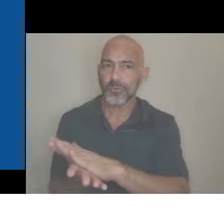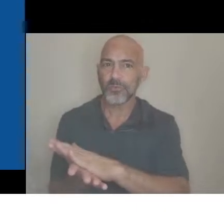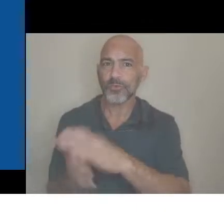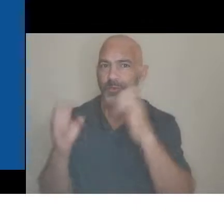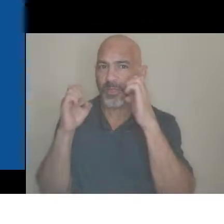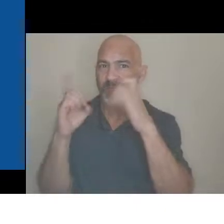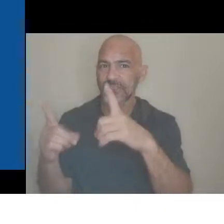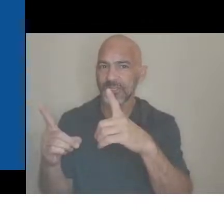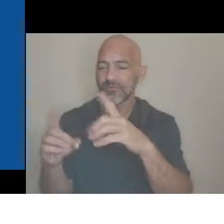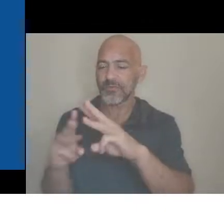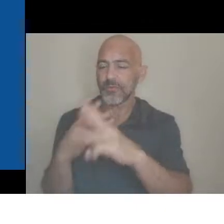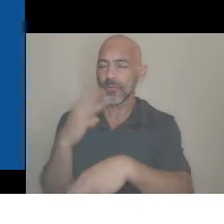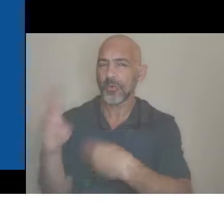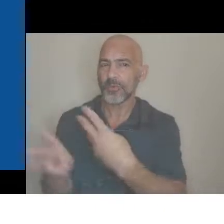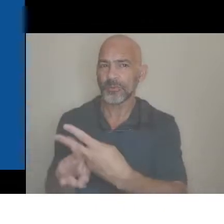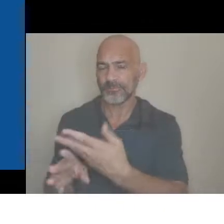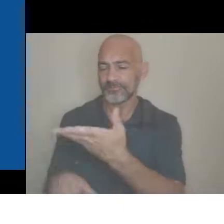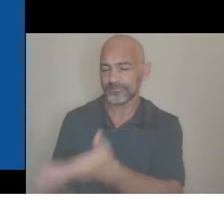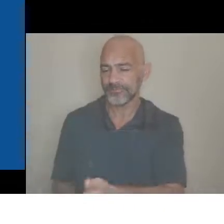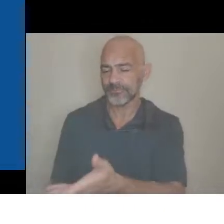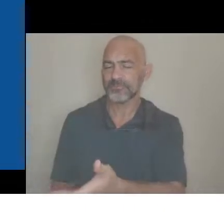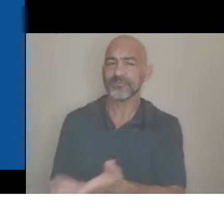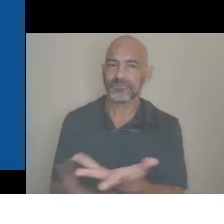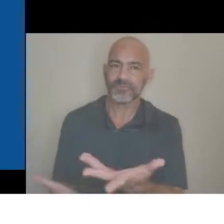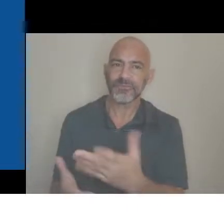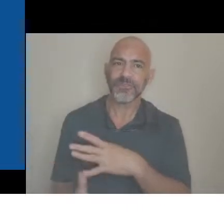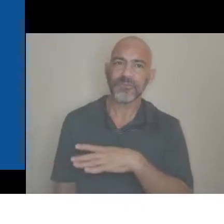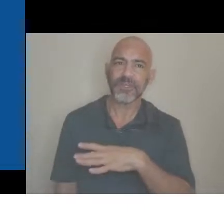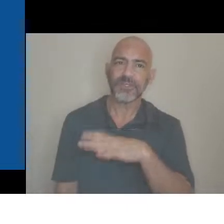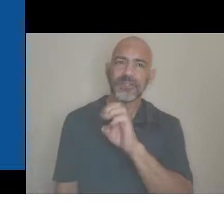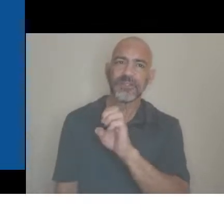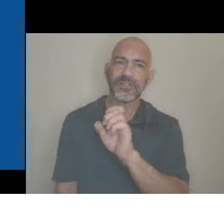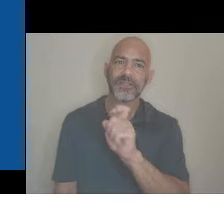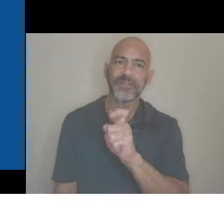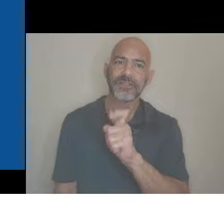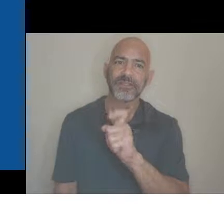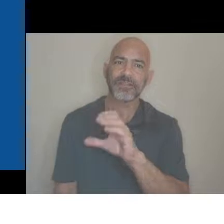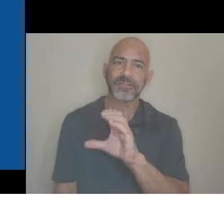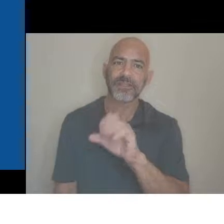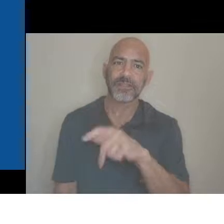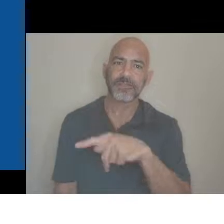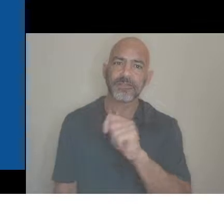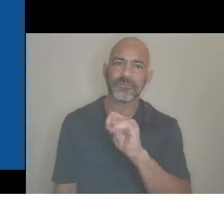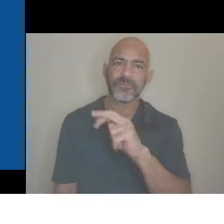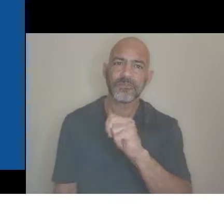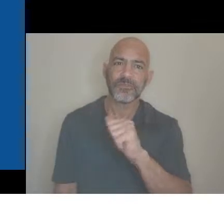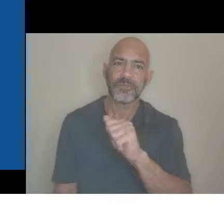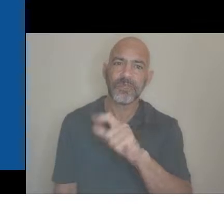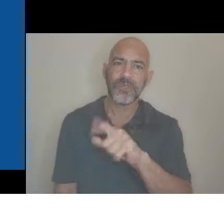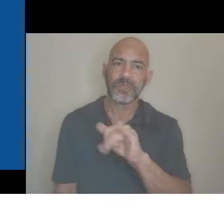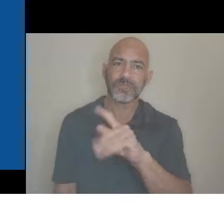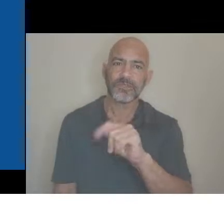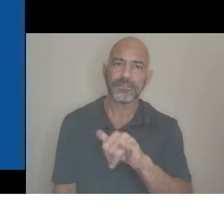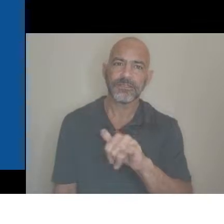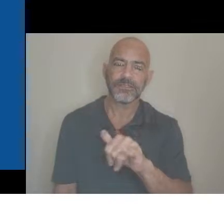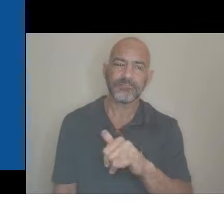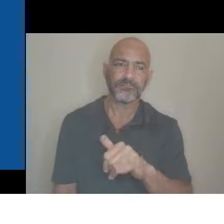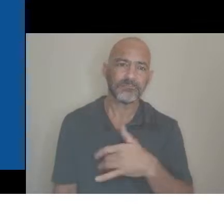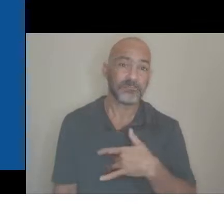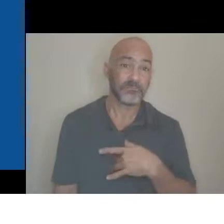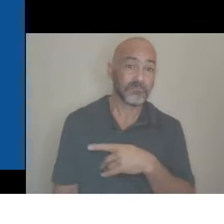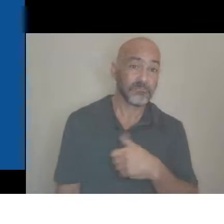Um, I, I, I, you know, I personally wouldn't necessarily walk around saying